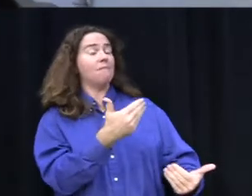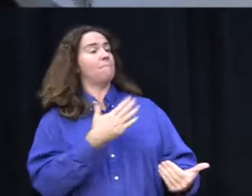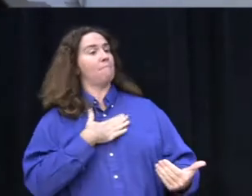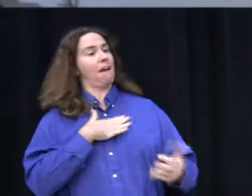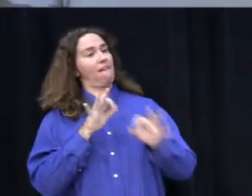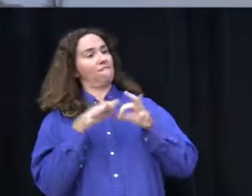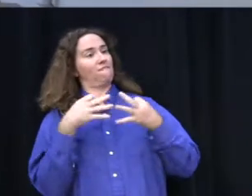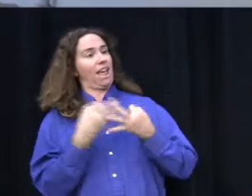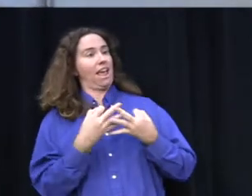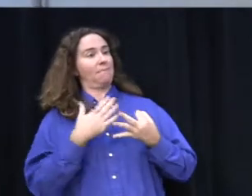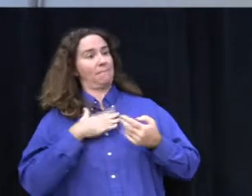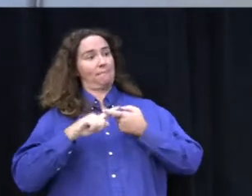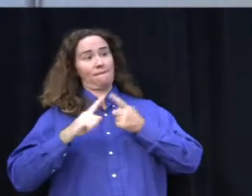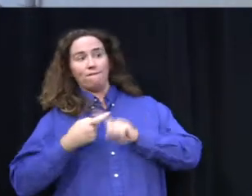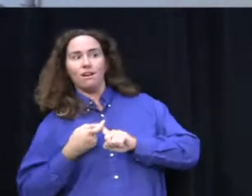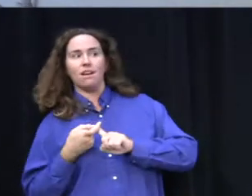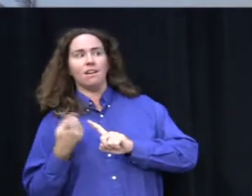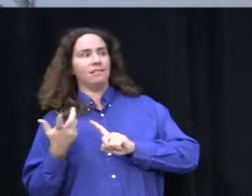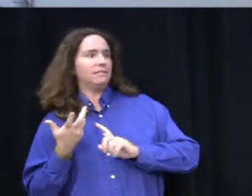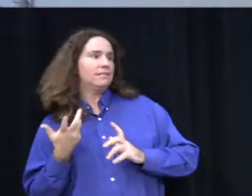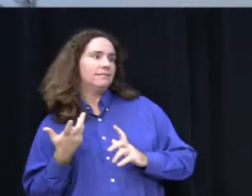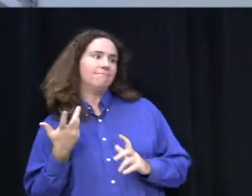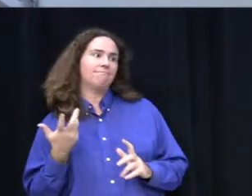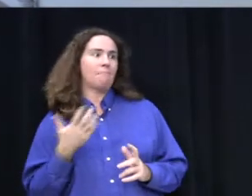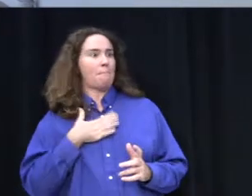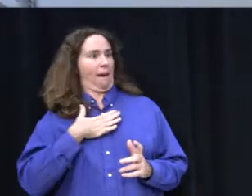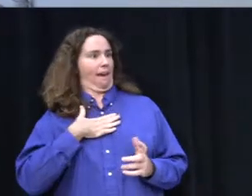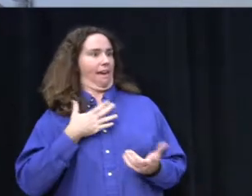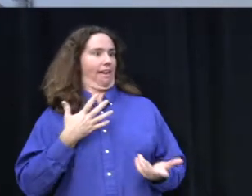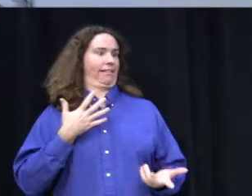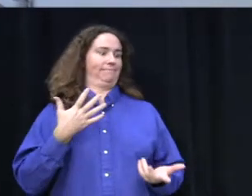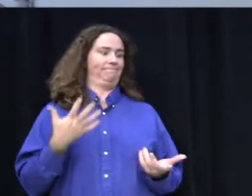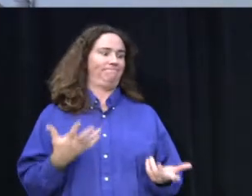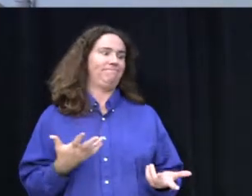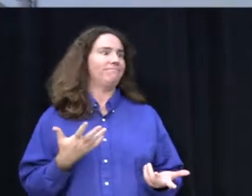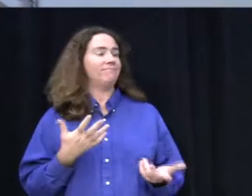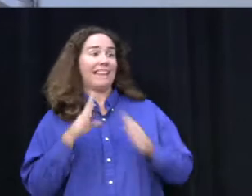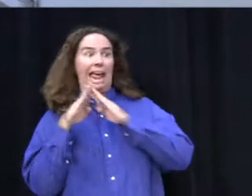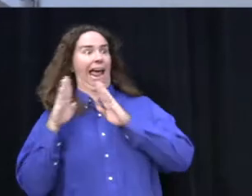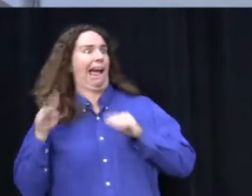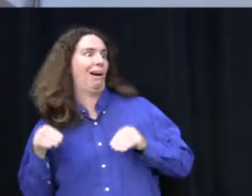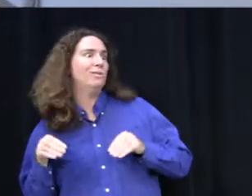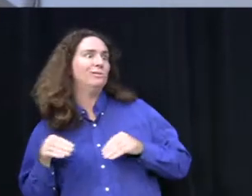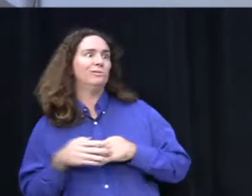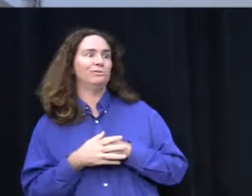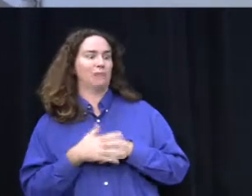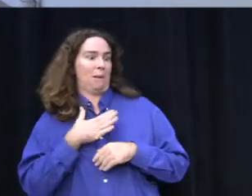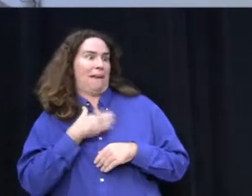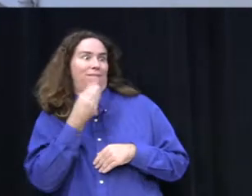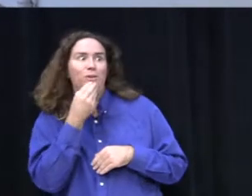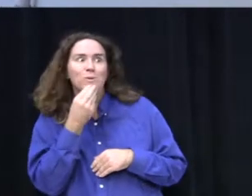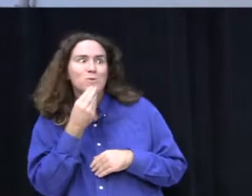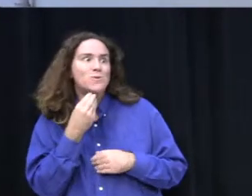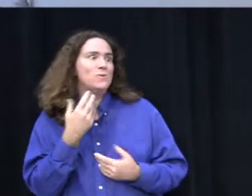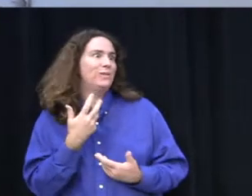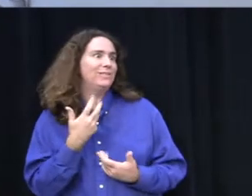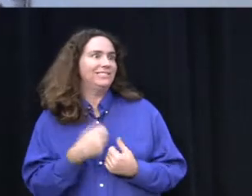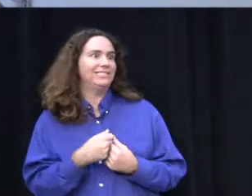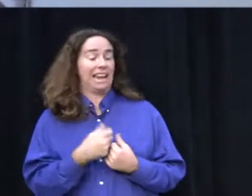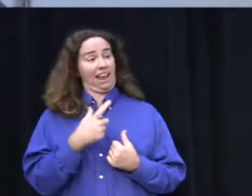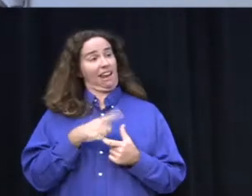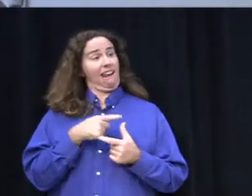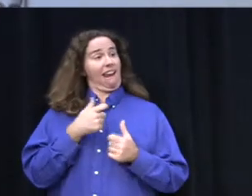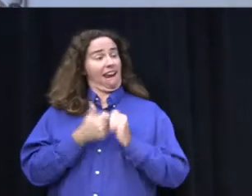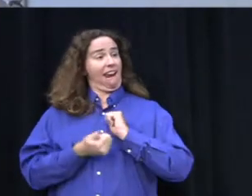family, my friends, my house, my food, and